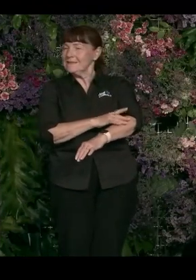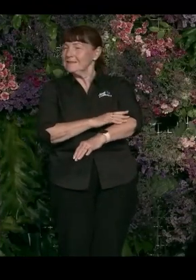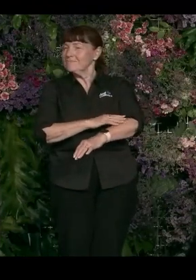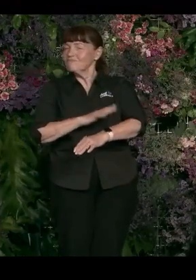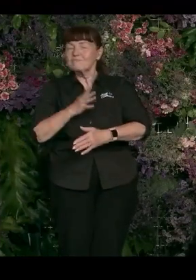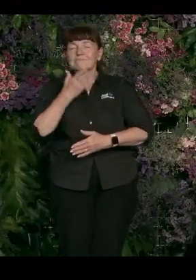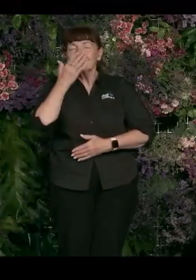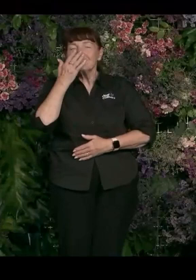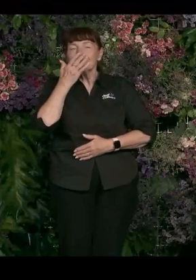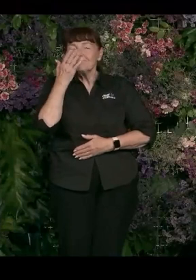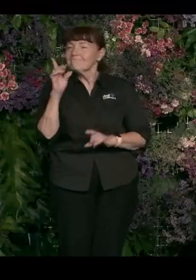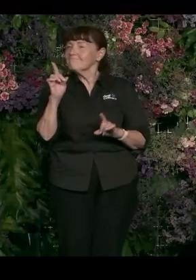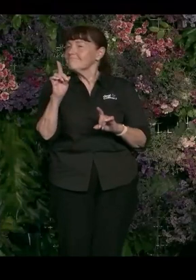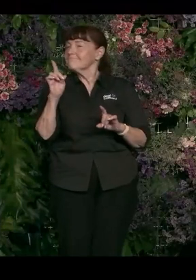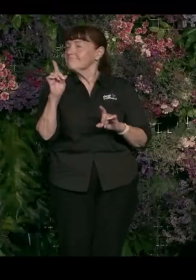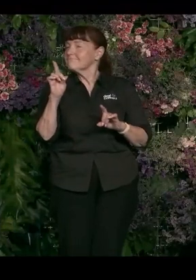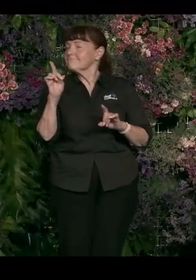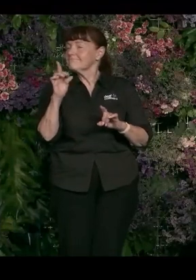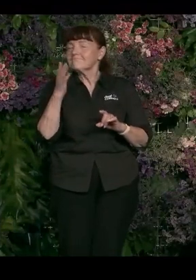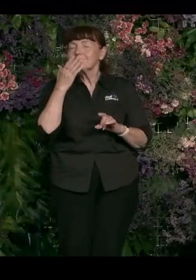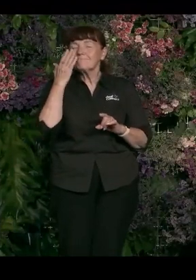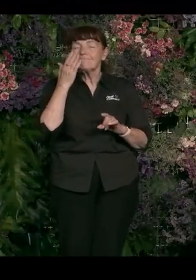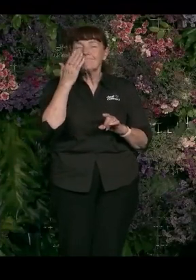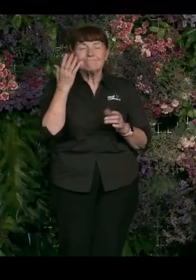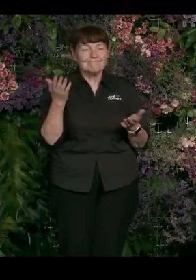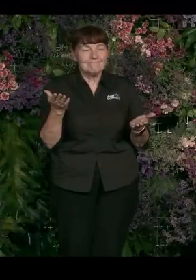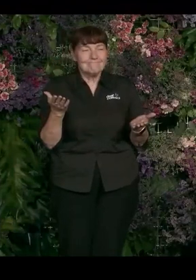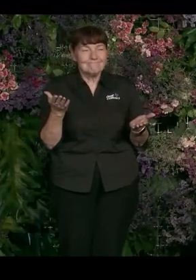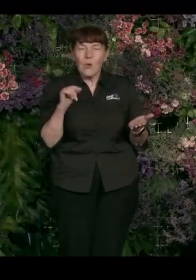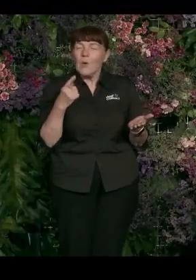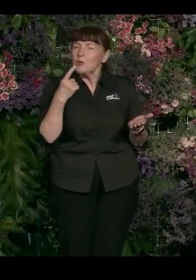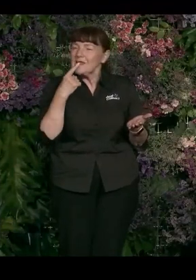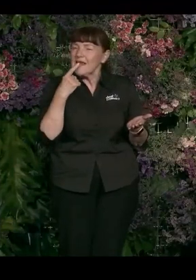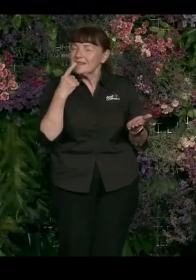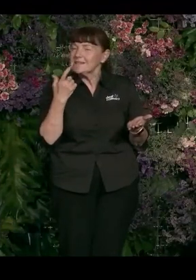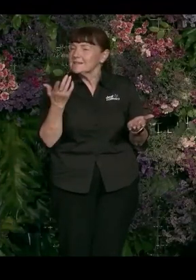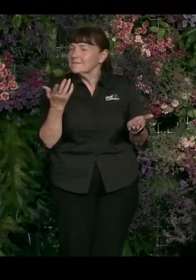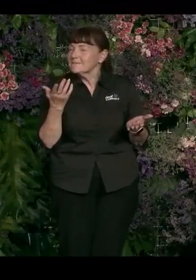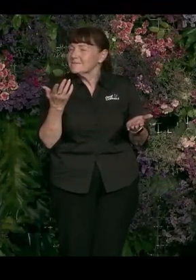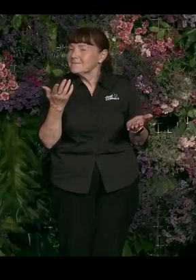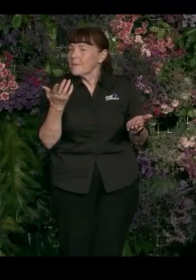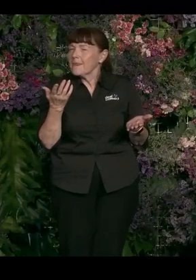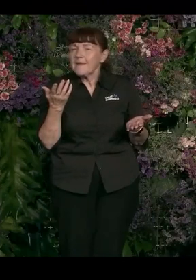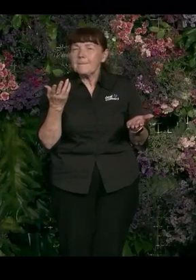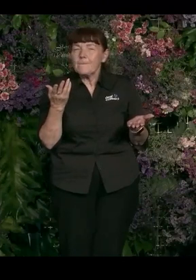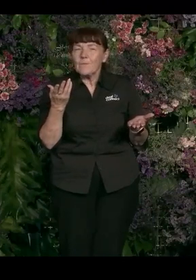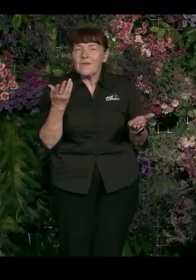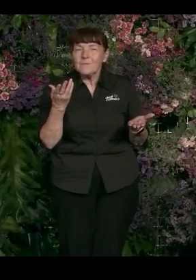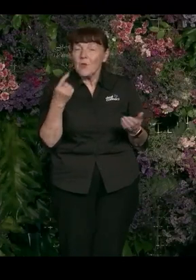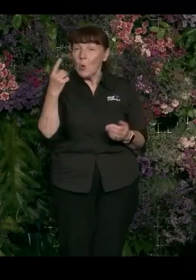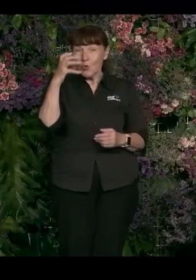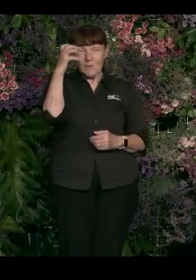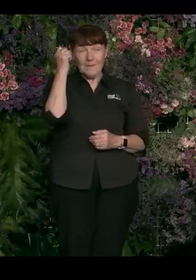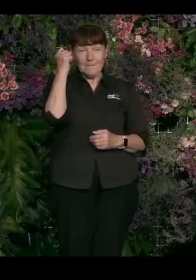What can you smell? I hope it's good smells. What can you taste? But importantly, who do you